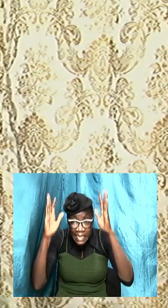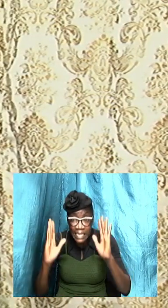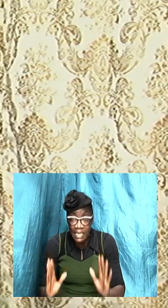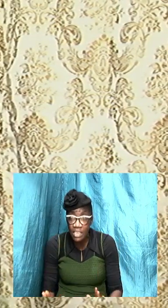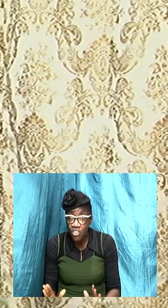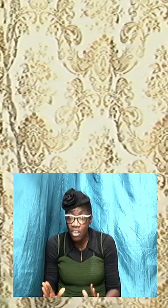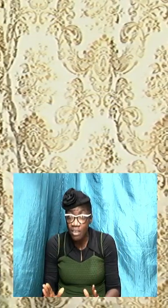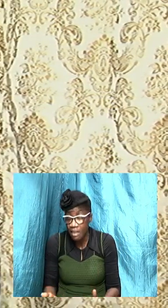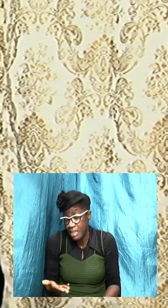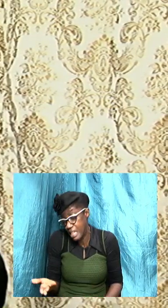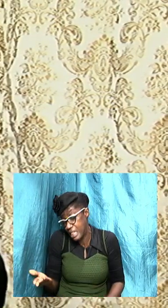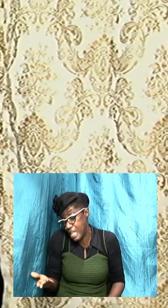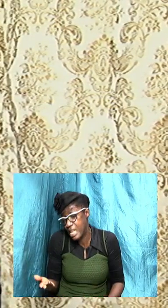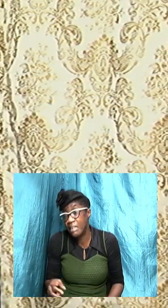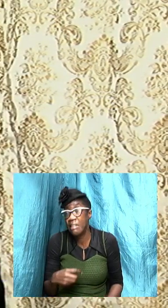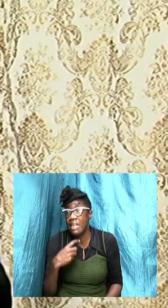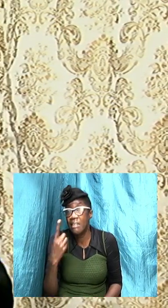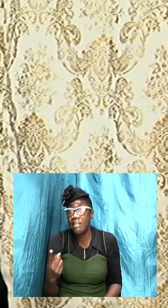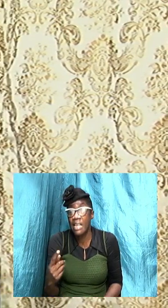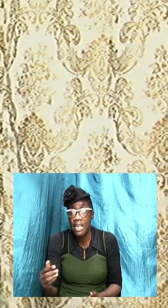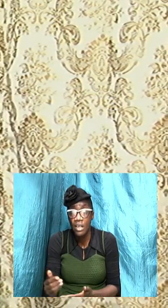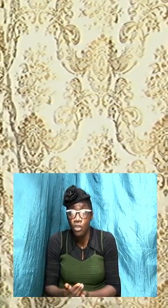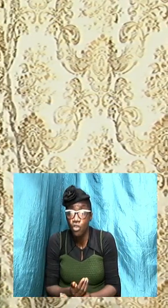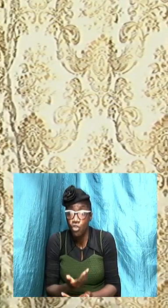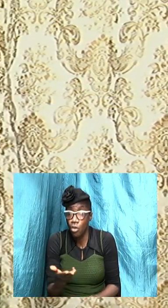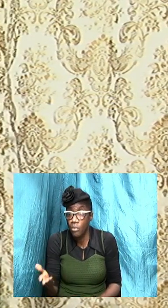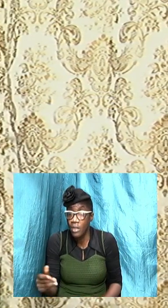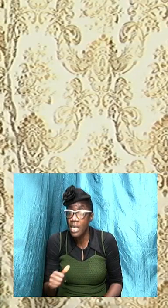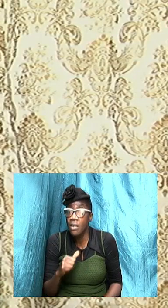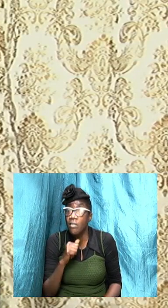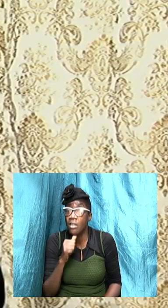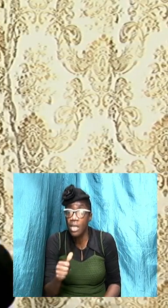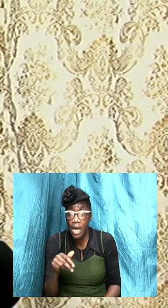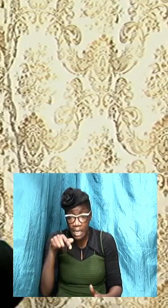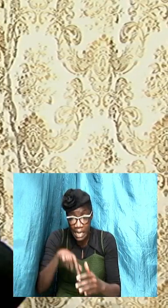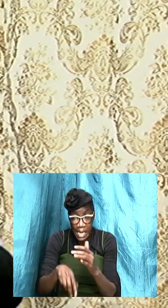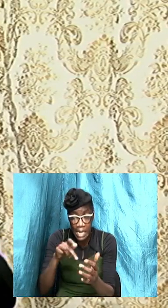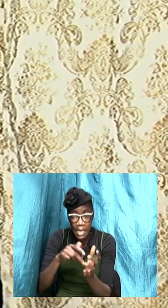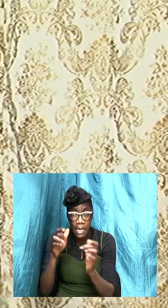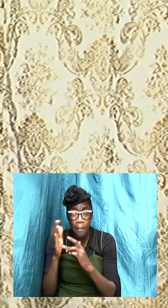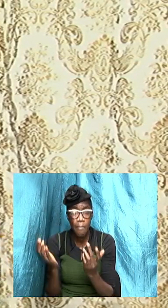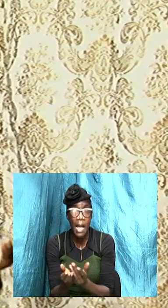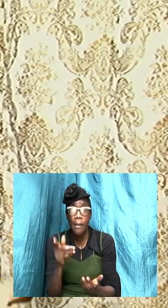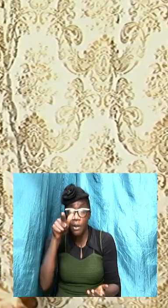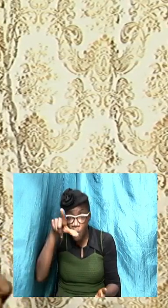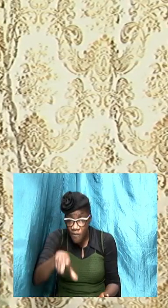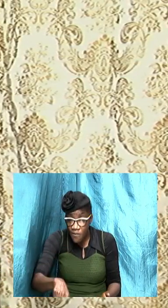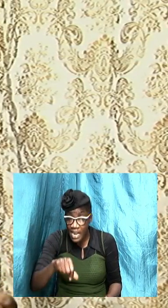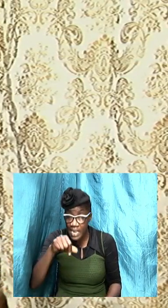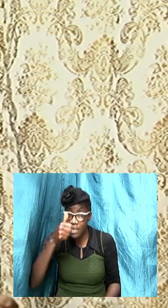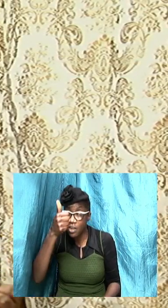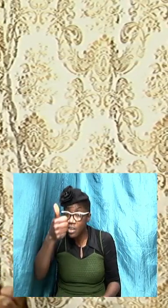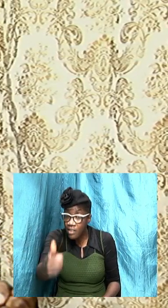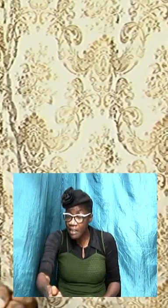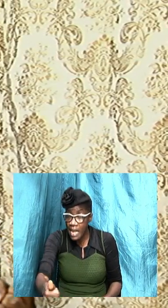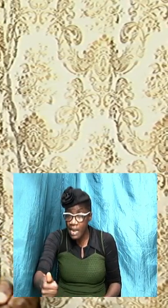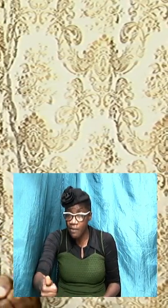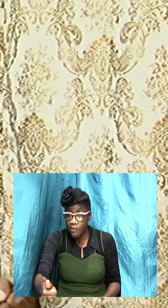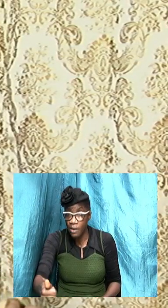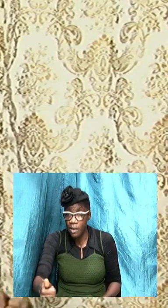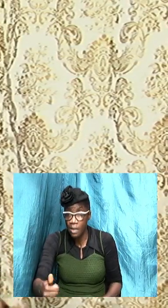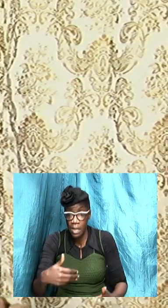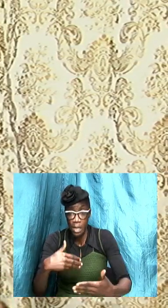saying some of them are not scriptural based and we find ourselves attaching ourselves and